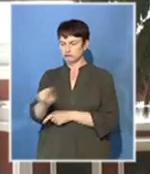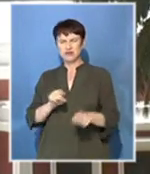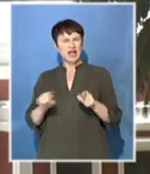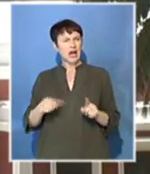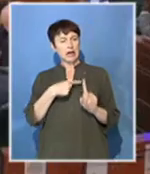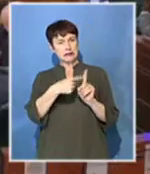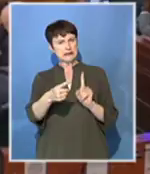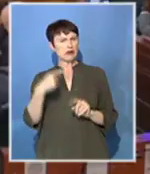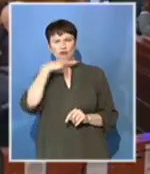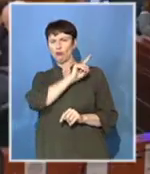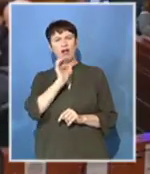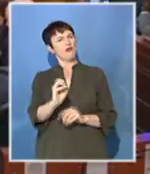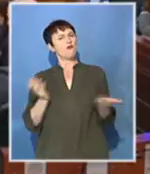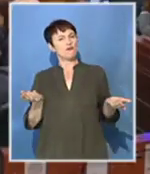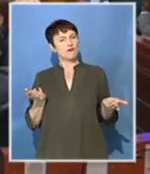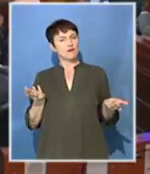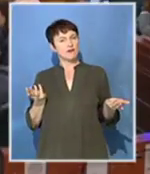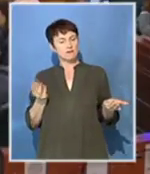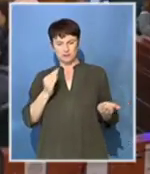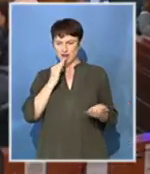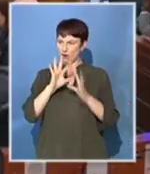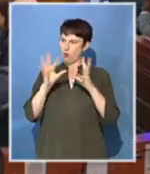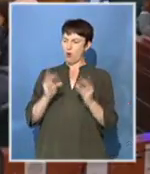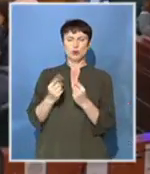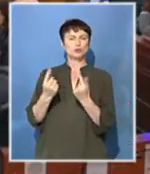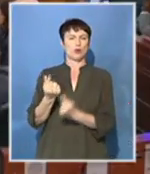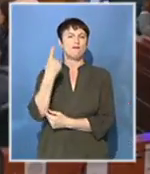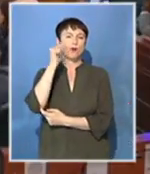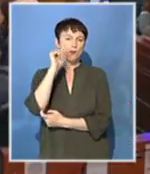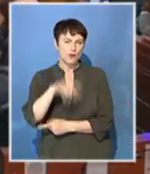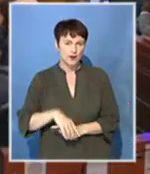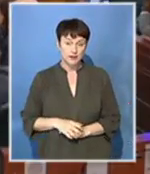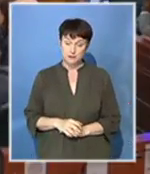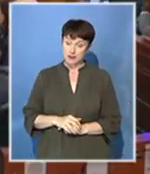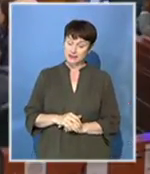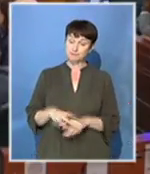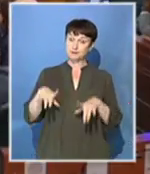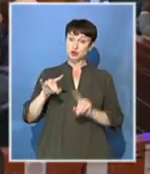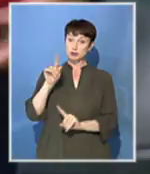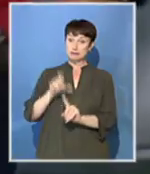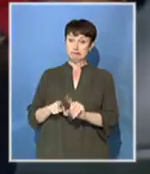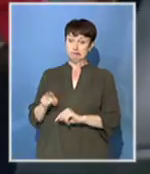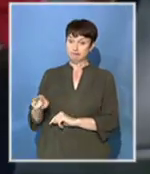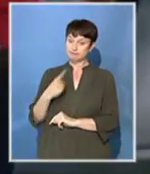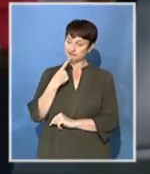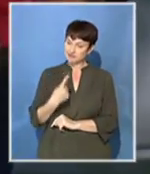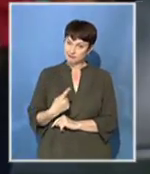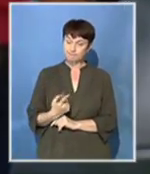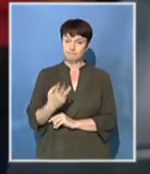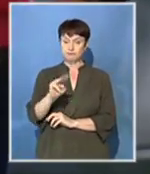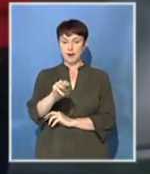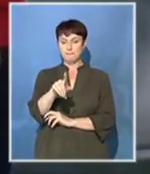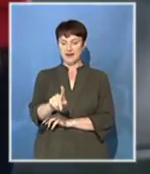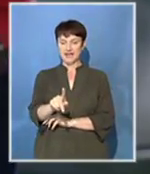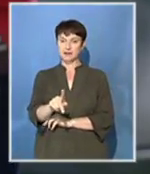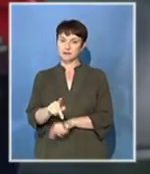corruption is hollow. Although not on the agenda, Gordi says it will be difficult to prevent MPs asking for clarity